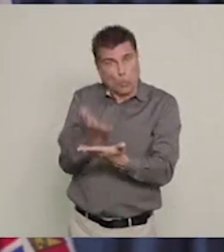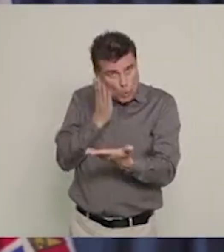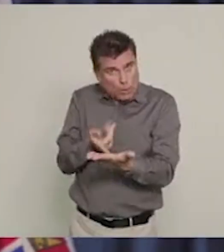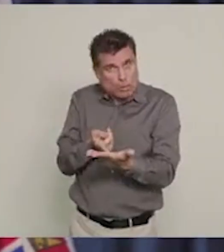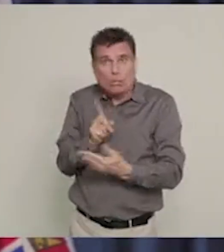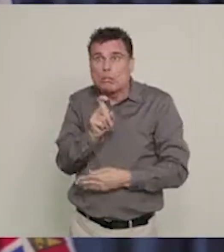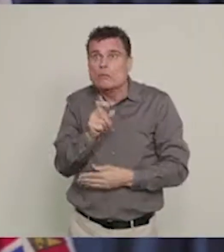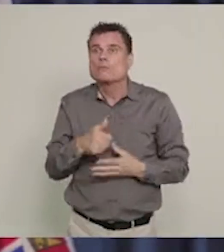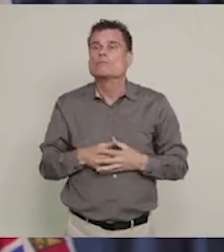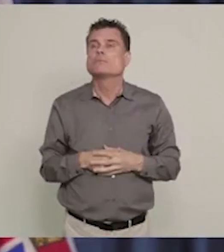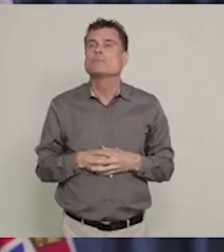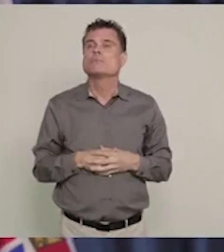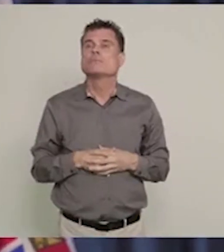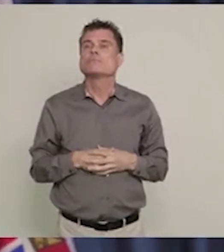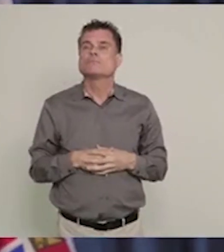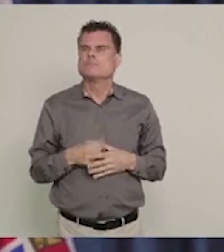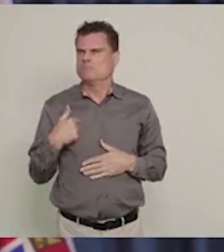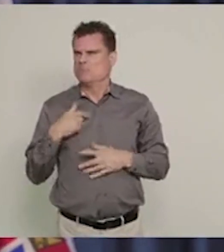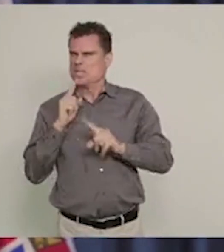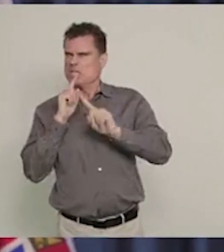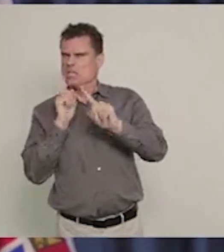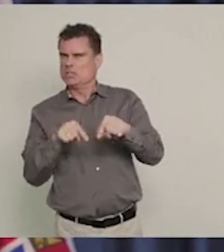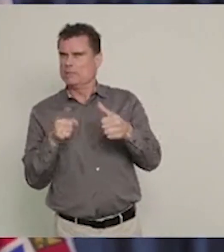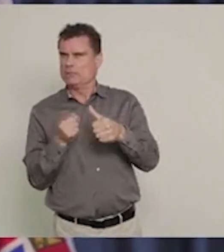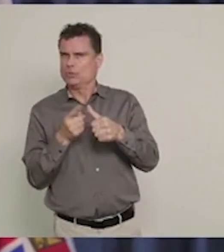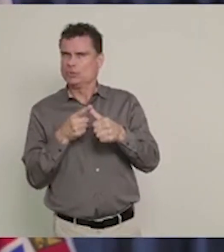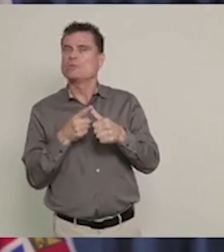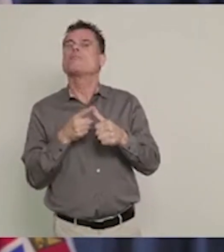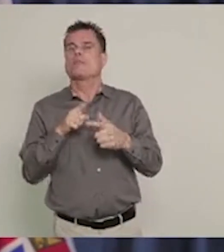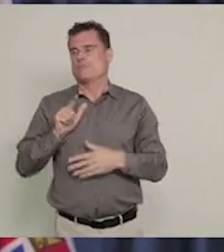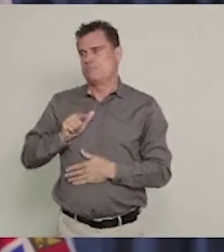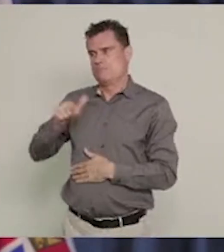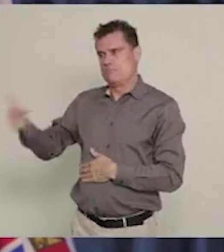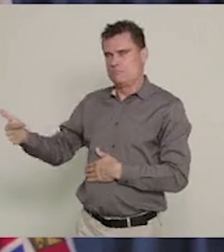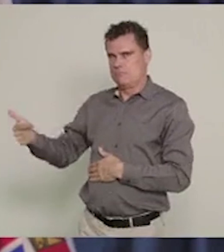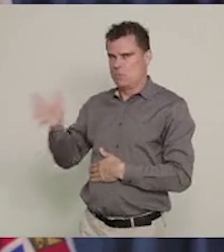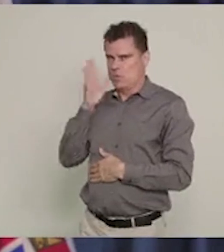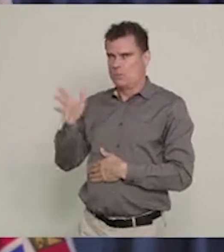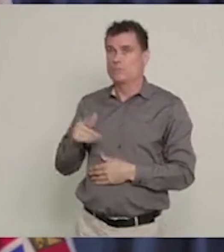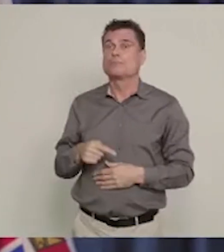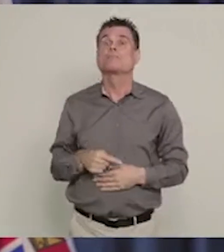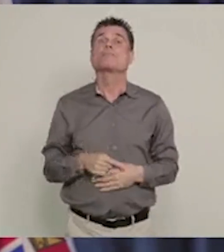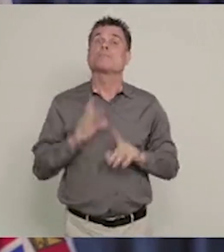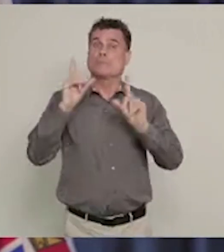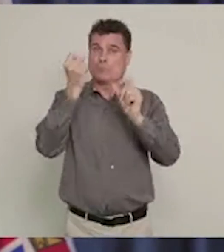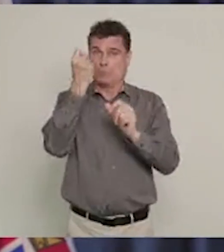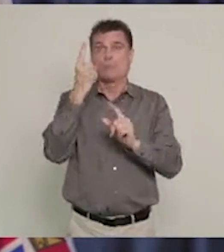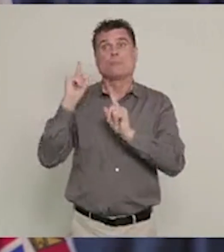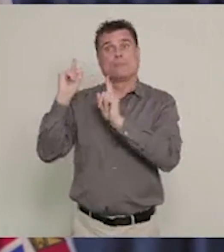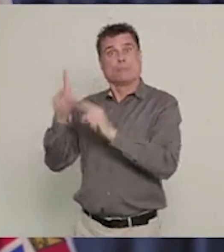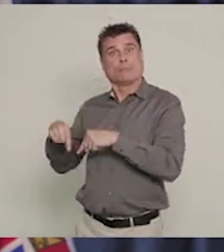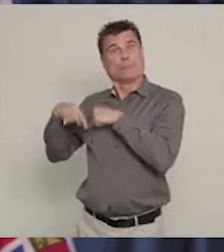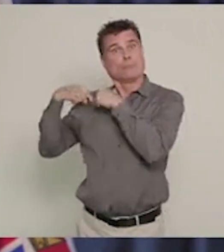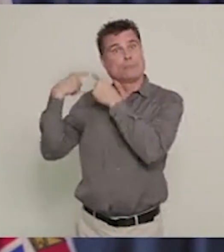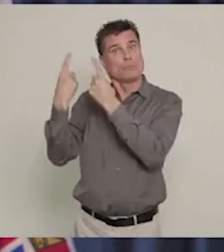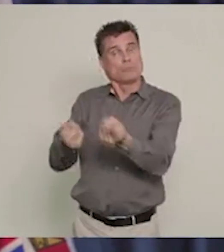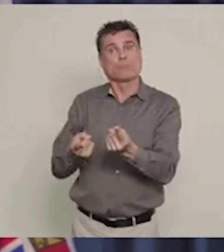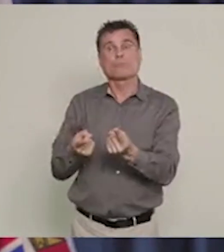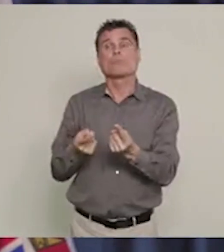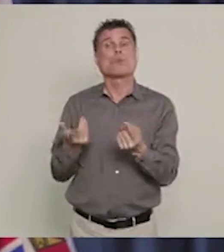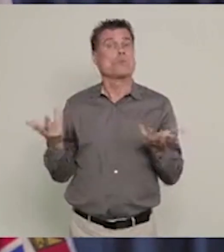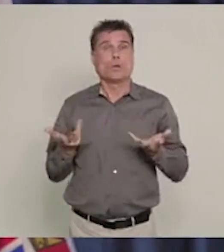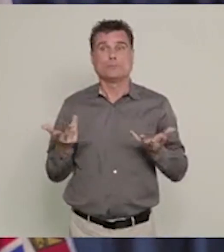We have been for weeks now, daily, having significant briefings with Dr. Bonnie Henry and Minister Dix about the health